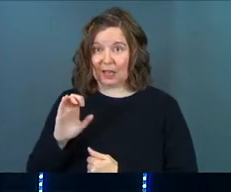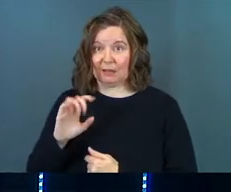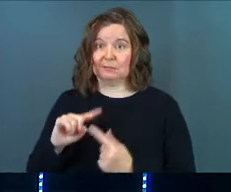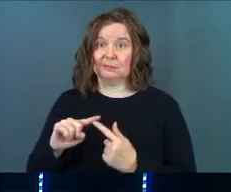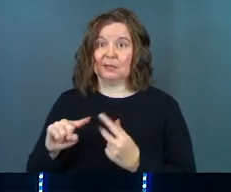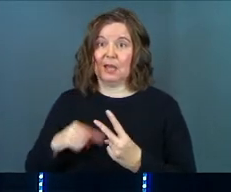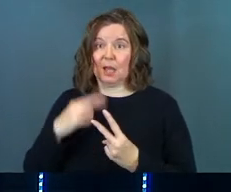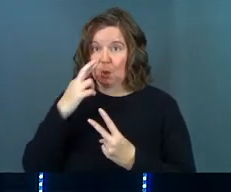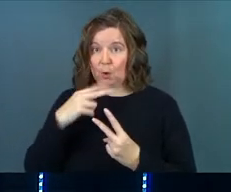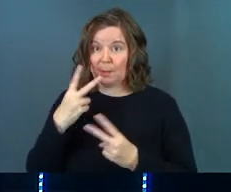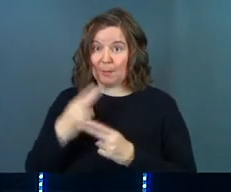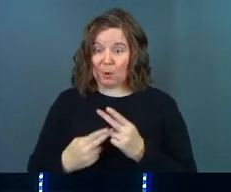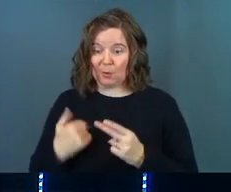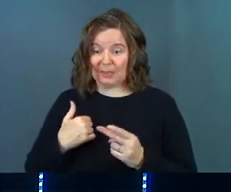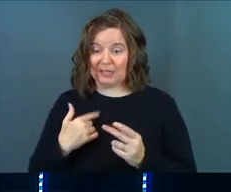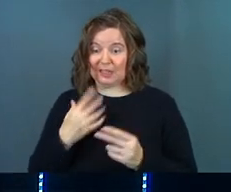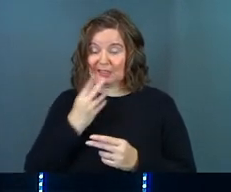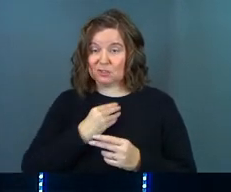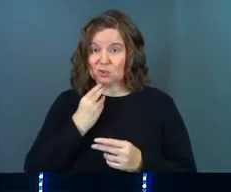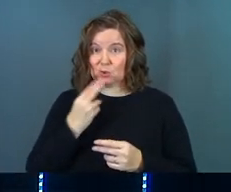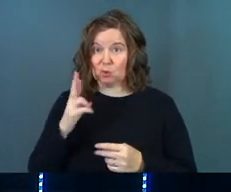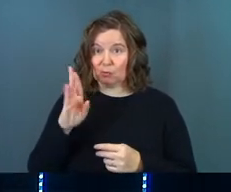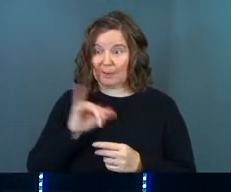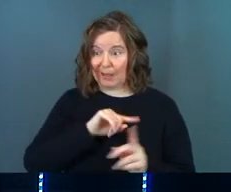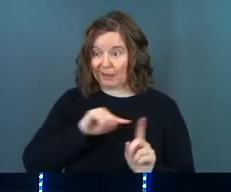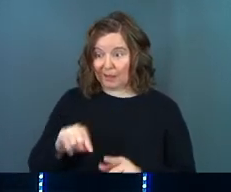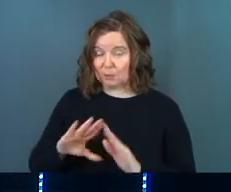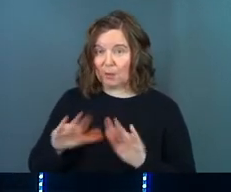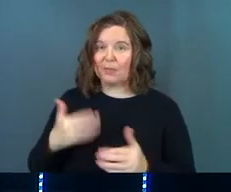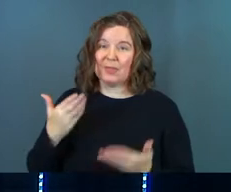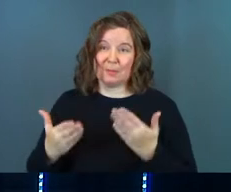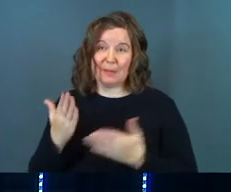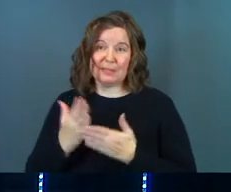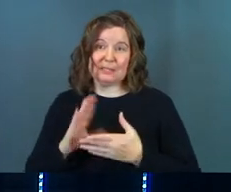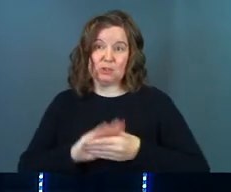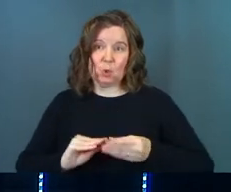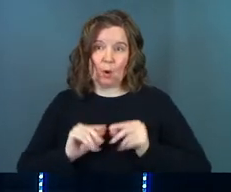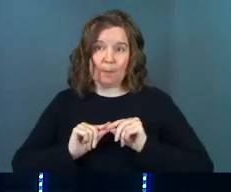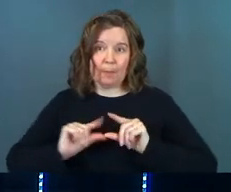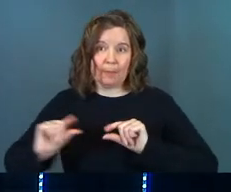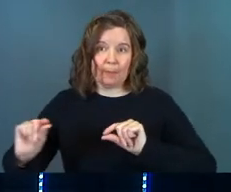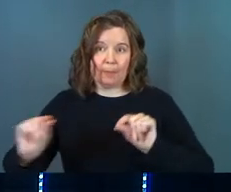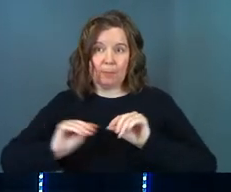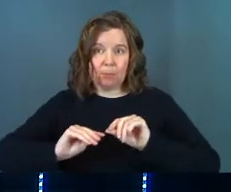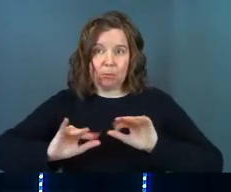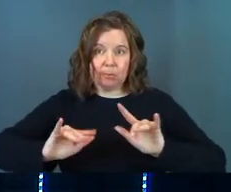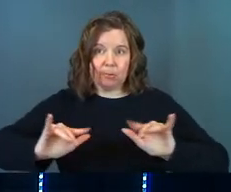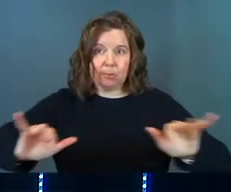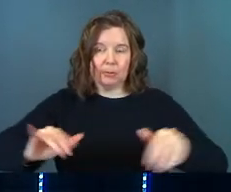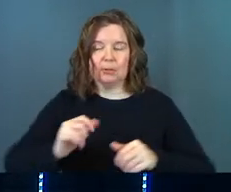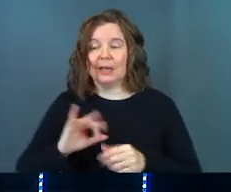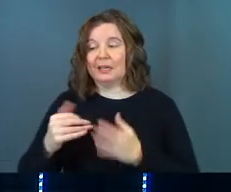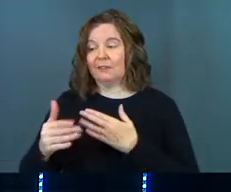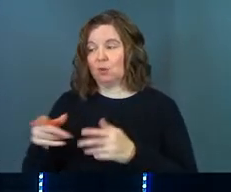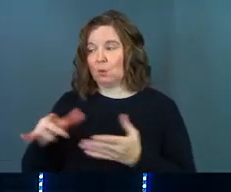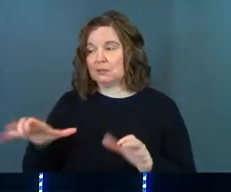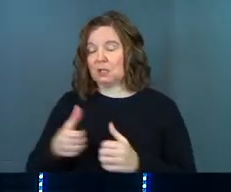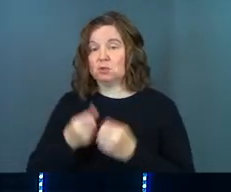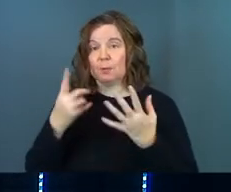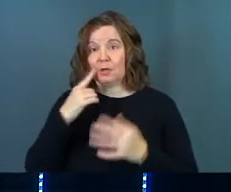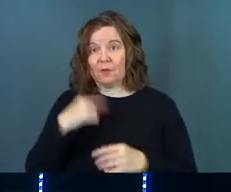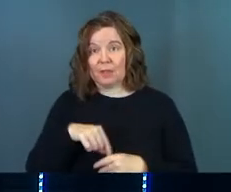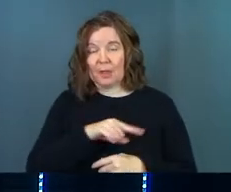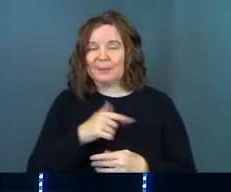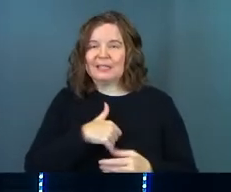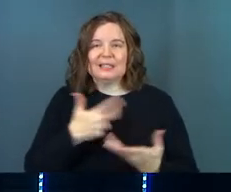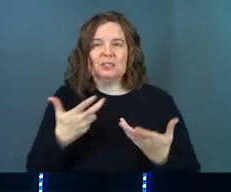Roman, if Jesus, if this Jewish rabbi comes to his house, there might be stories that start going around. And even though he's done so much